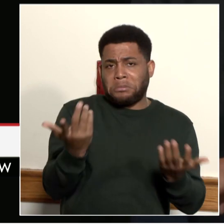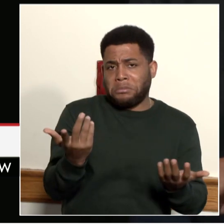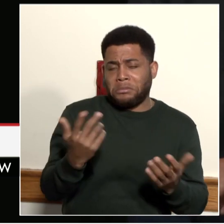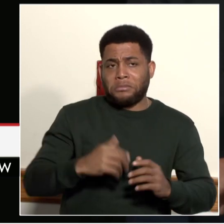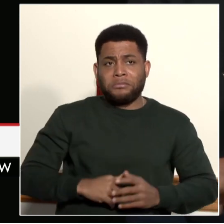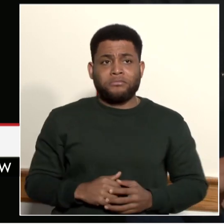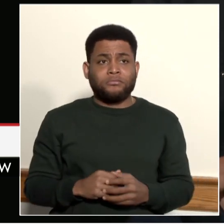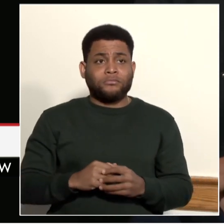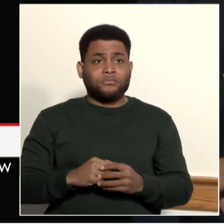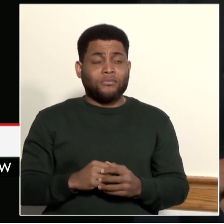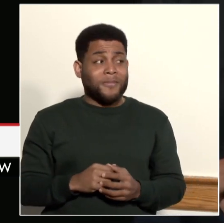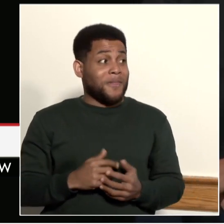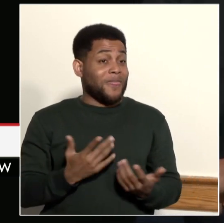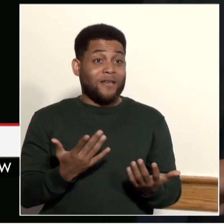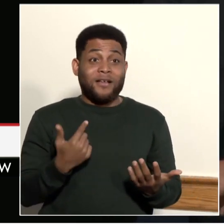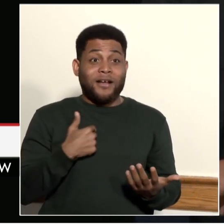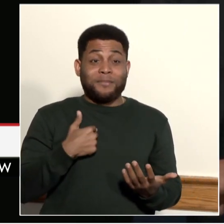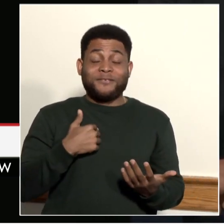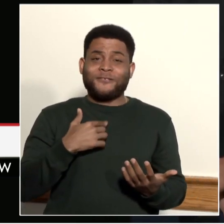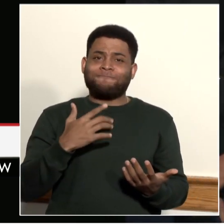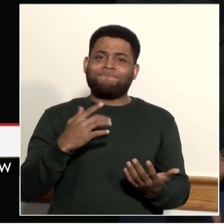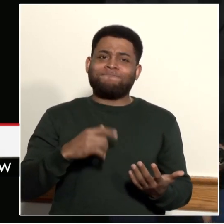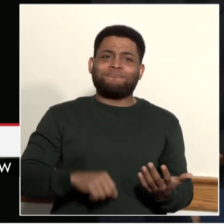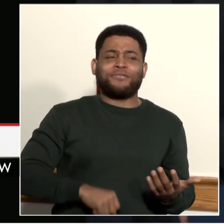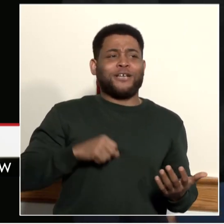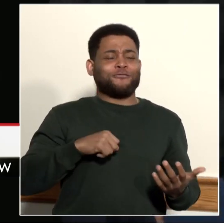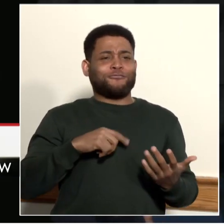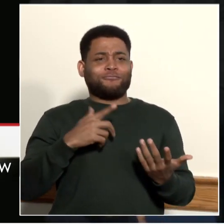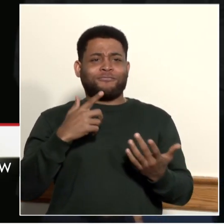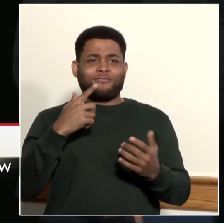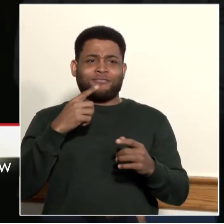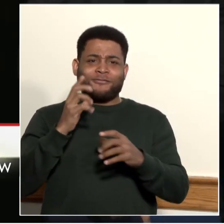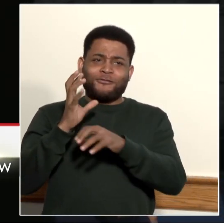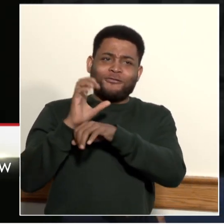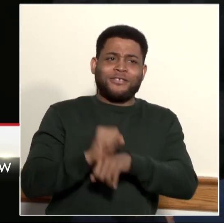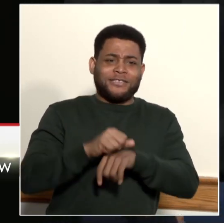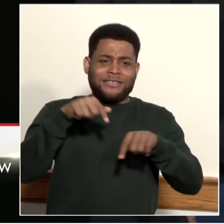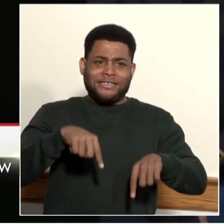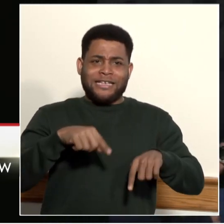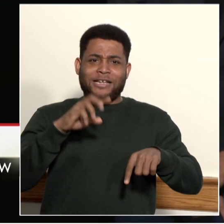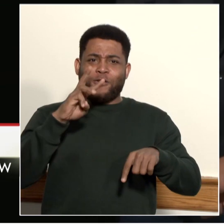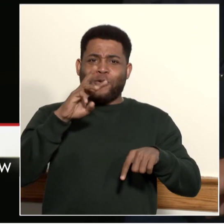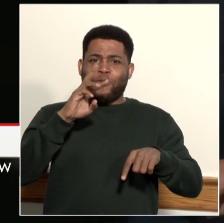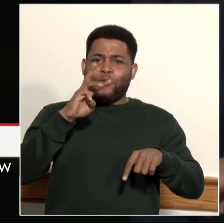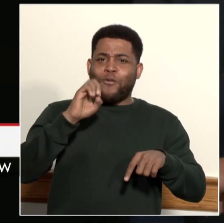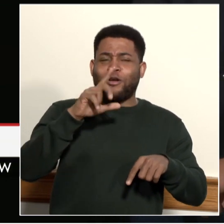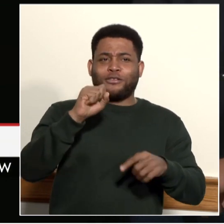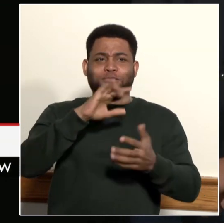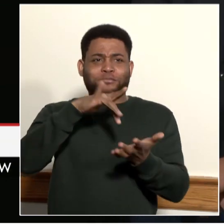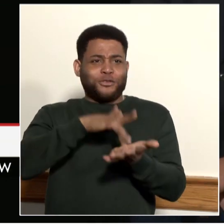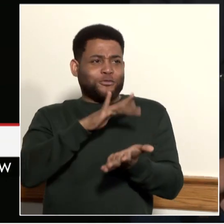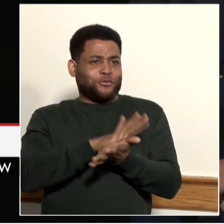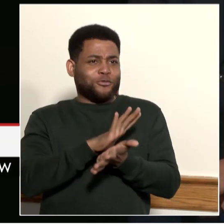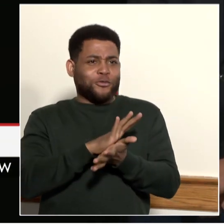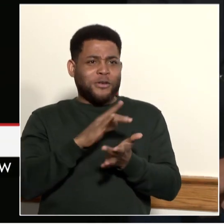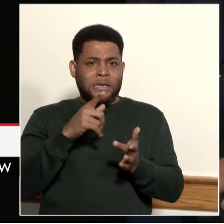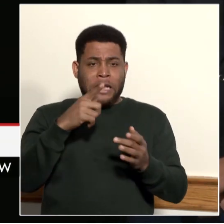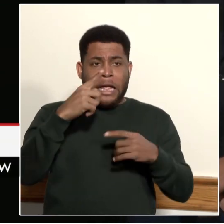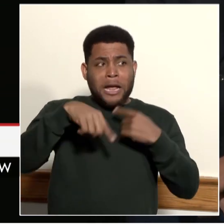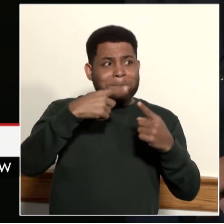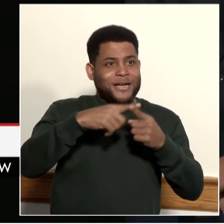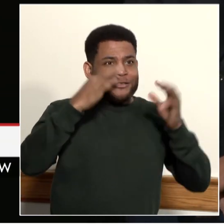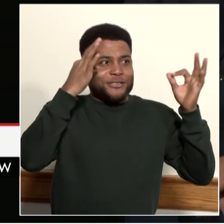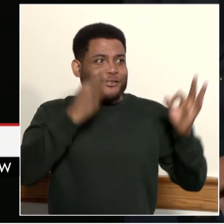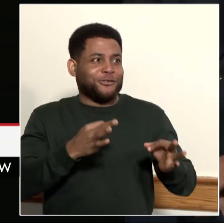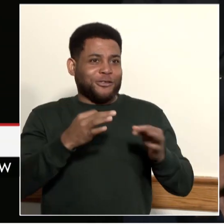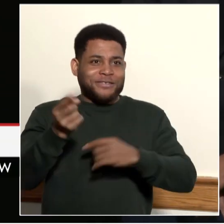Wells to celebrate the decisions that our young people are making today about their next four years. And I